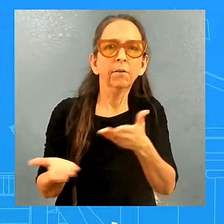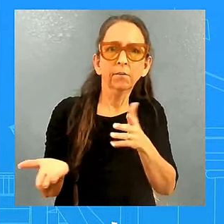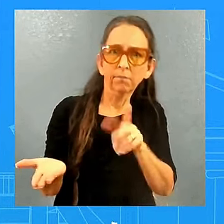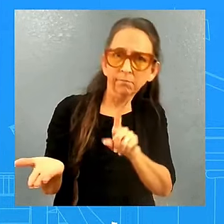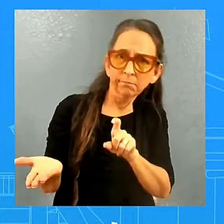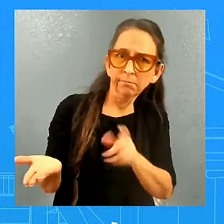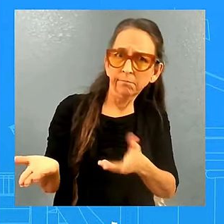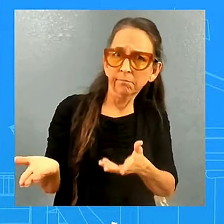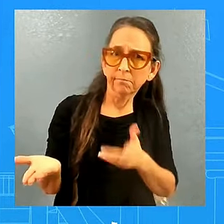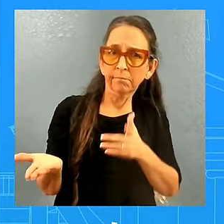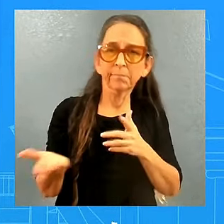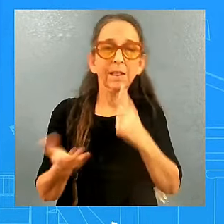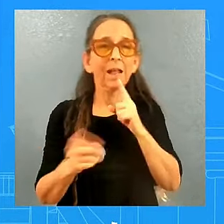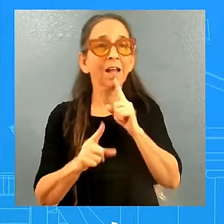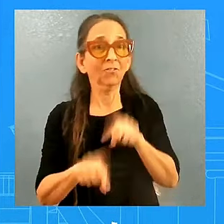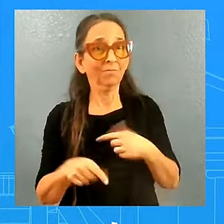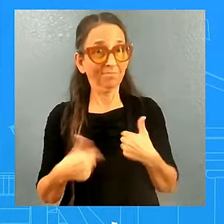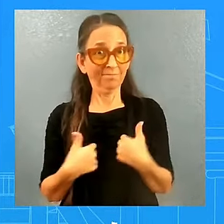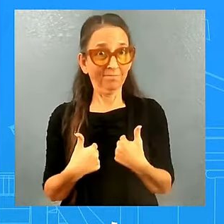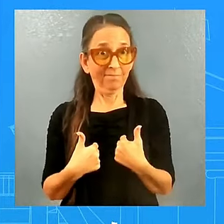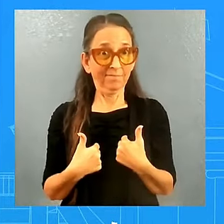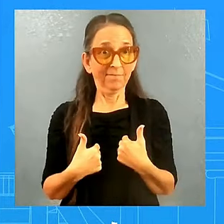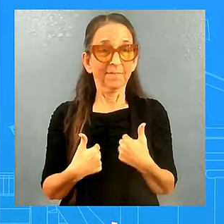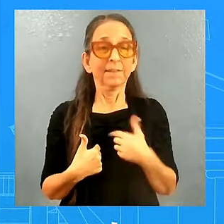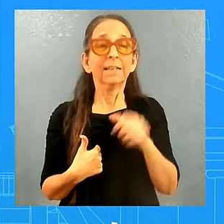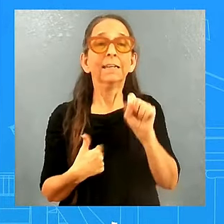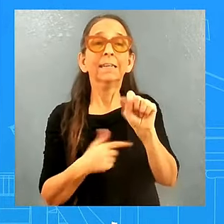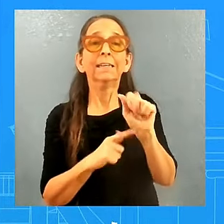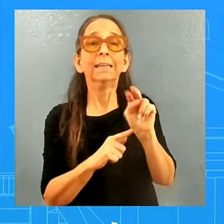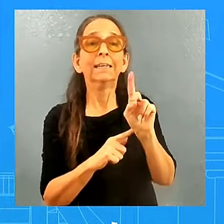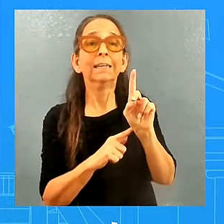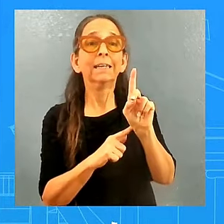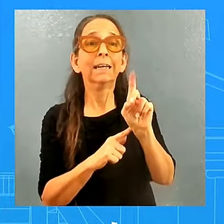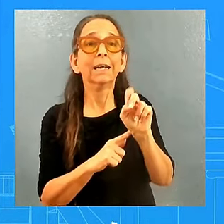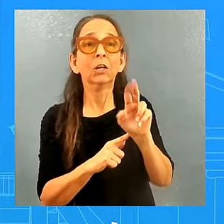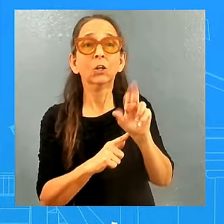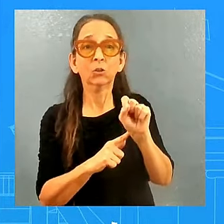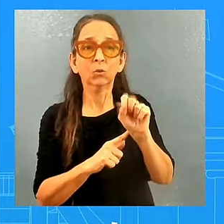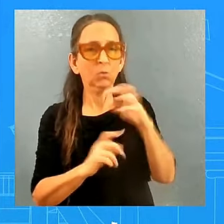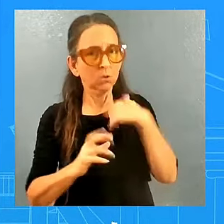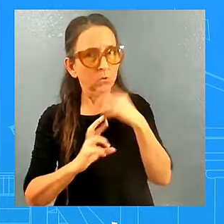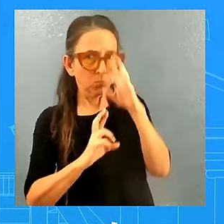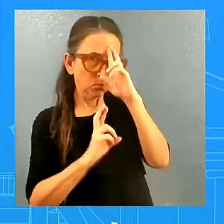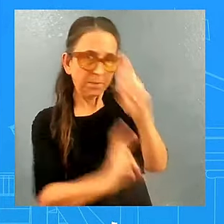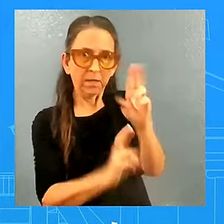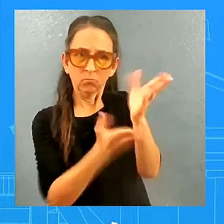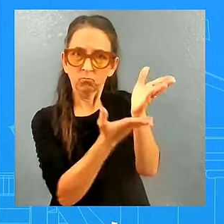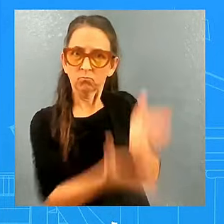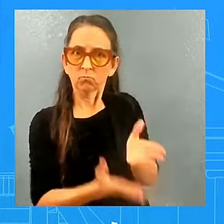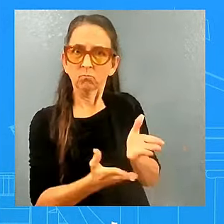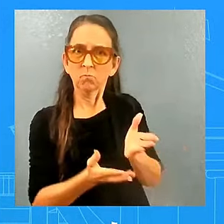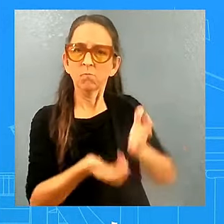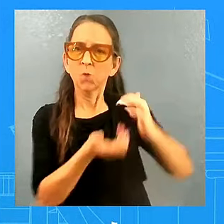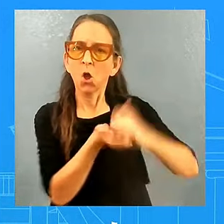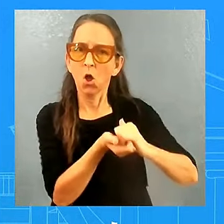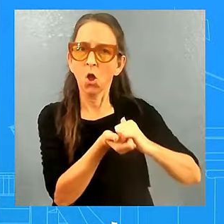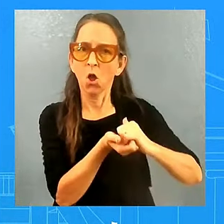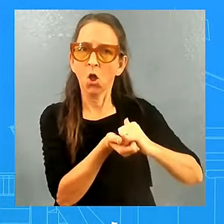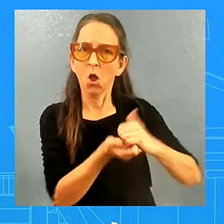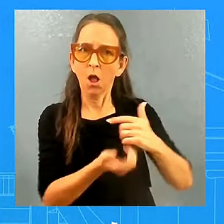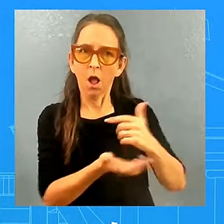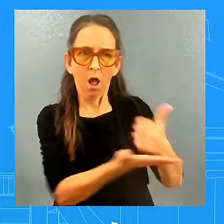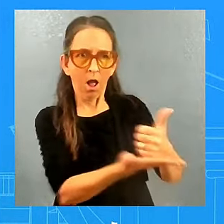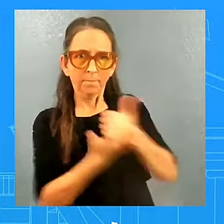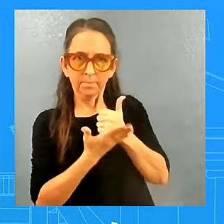pieces of legislation that we were able to get past. Certainly the senator has been a partner with us. Here's what I will say to that